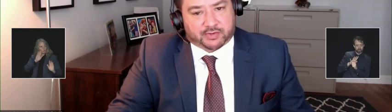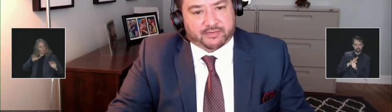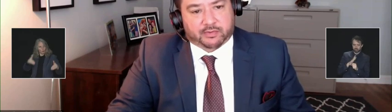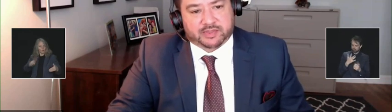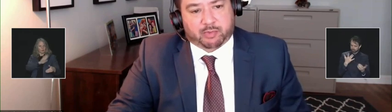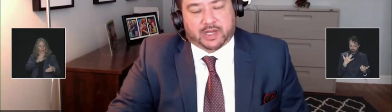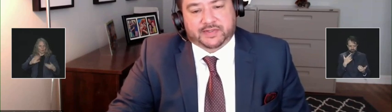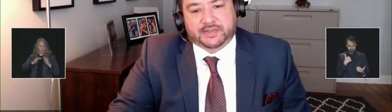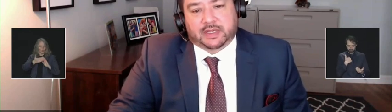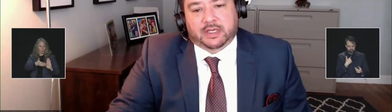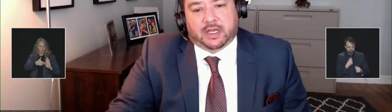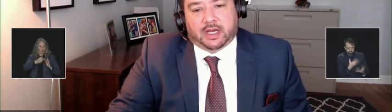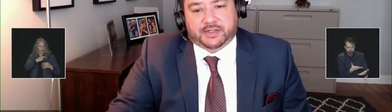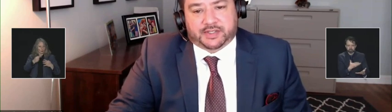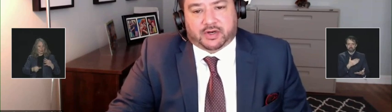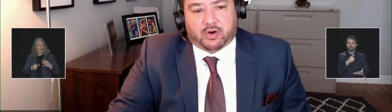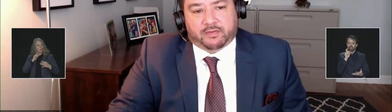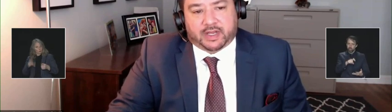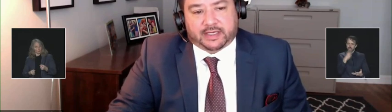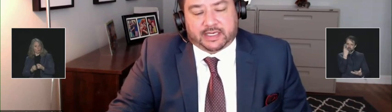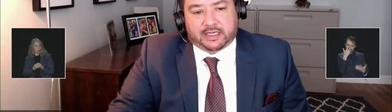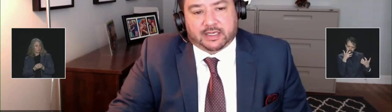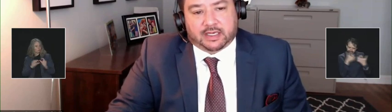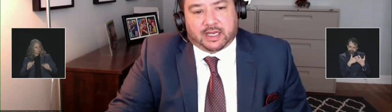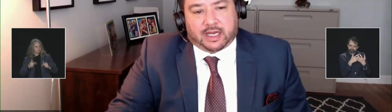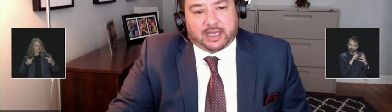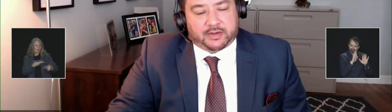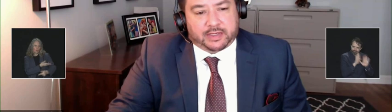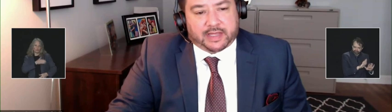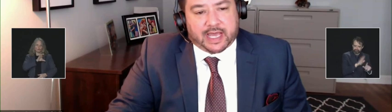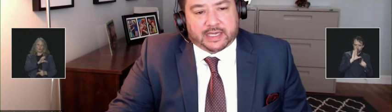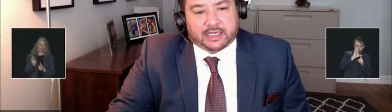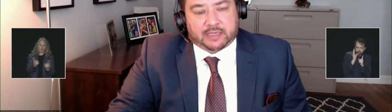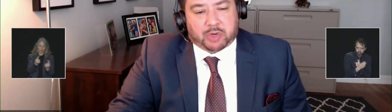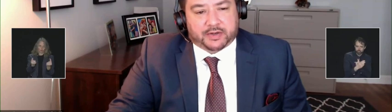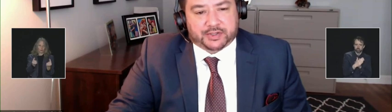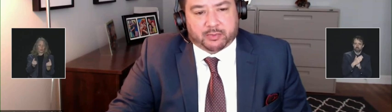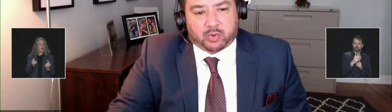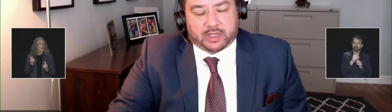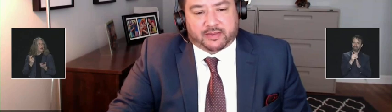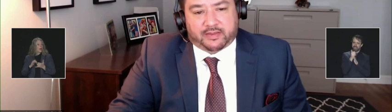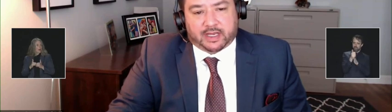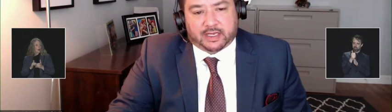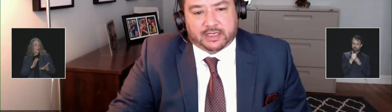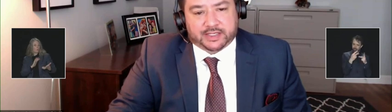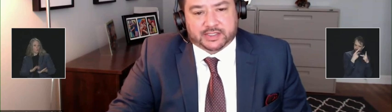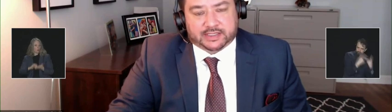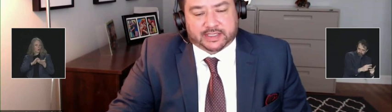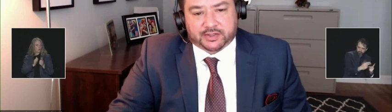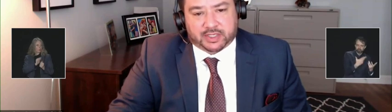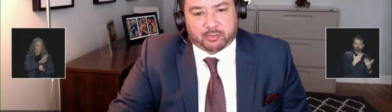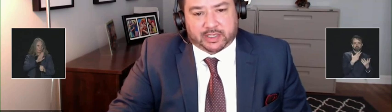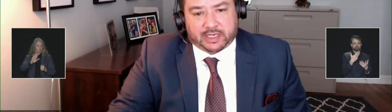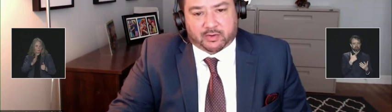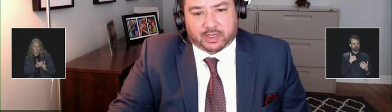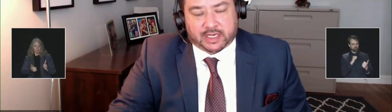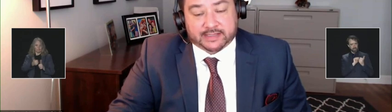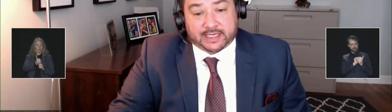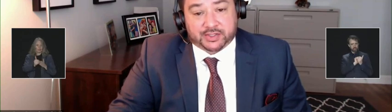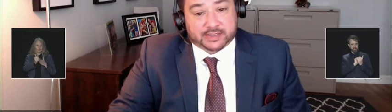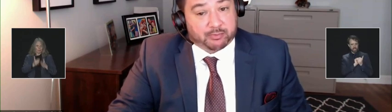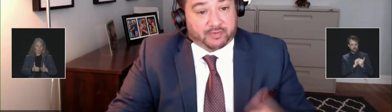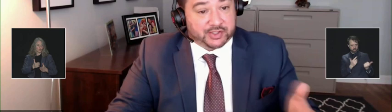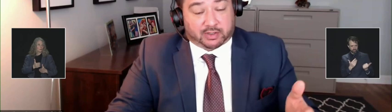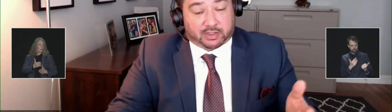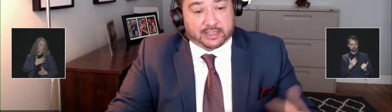responses to COVID-19, and doing that in partnership with Indigenous leadership and organizations and